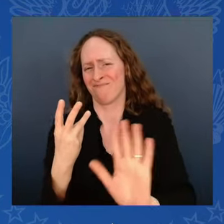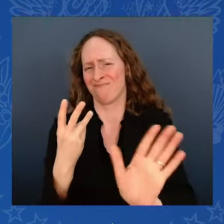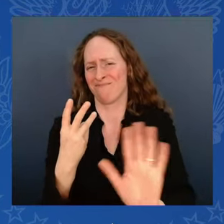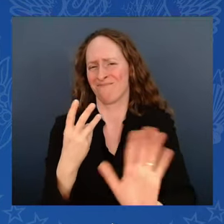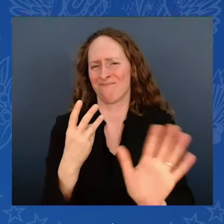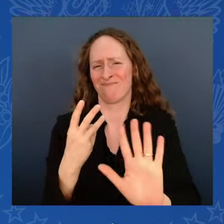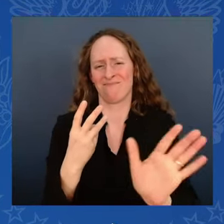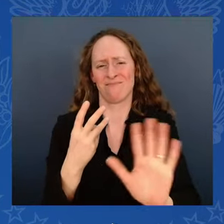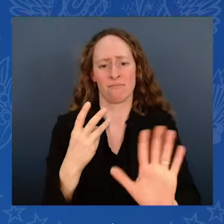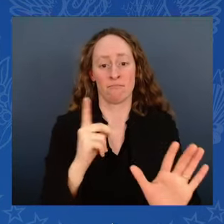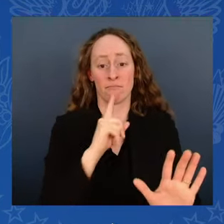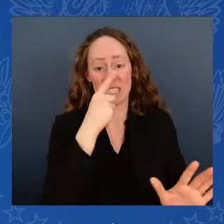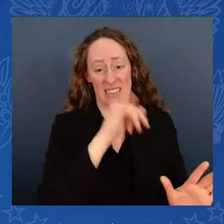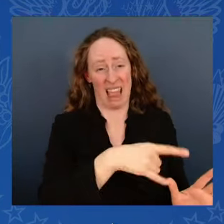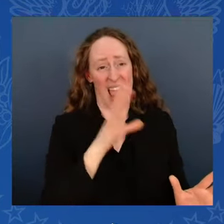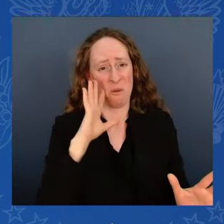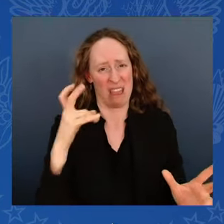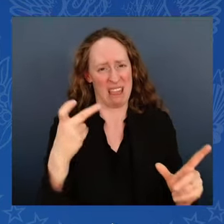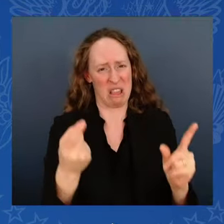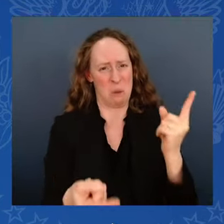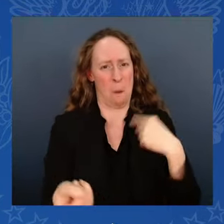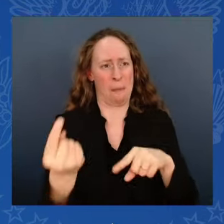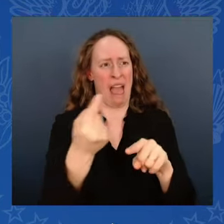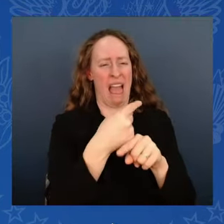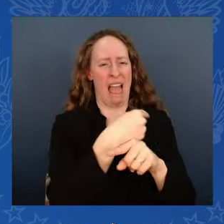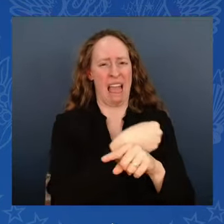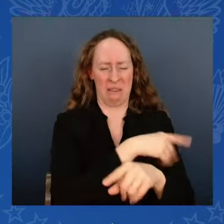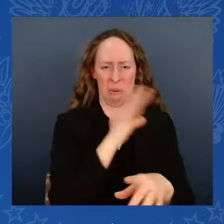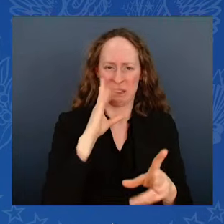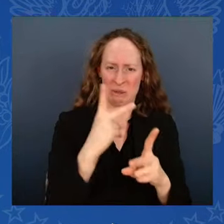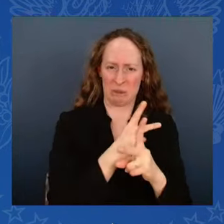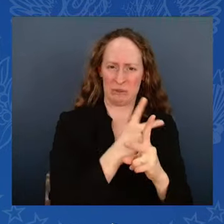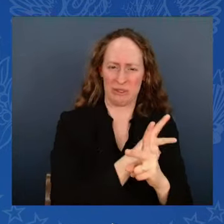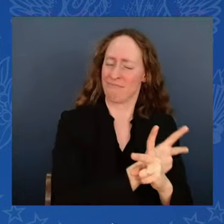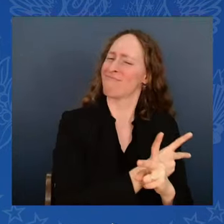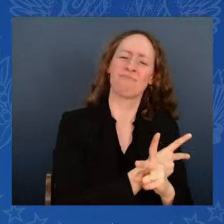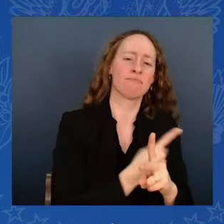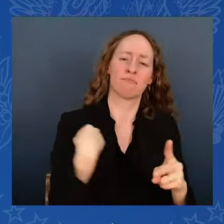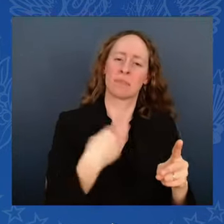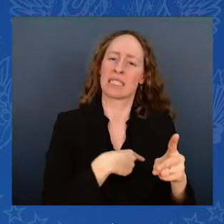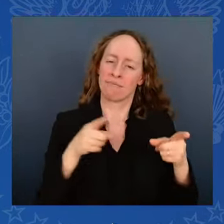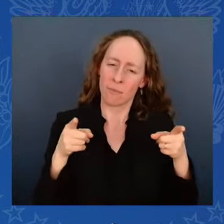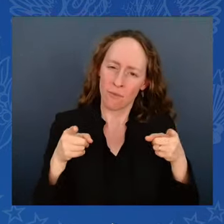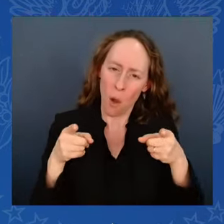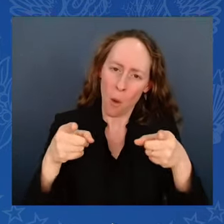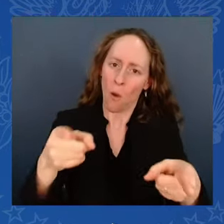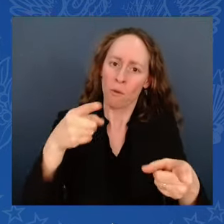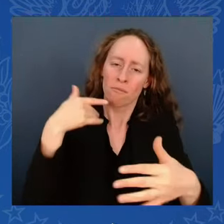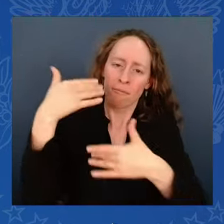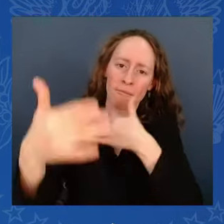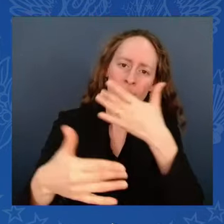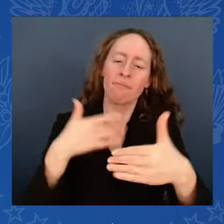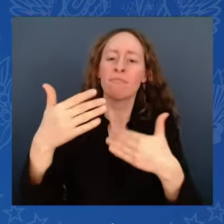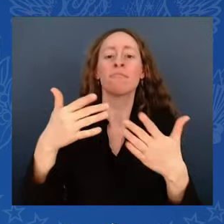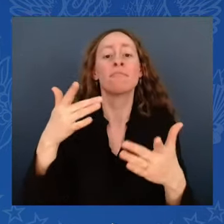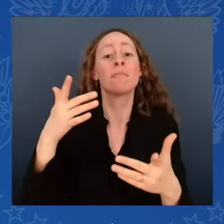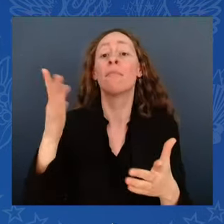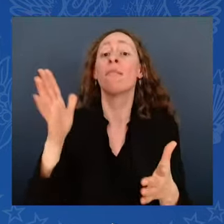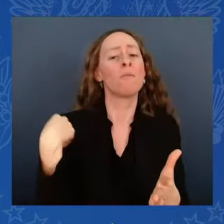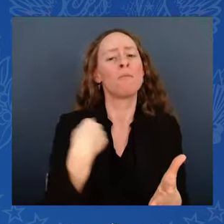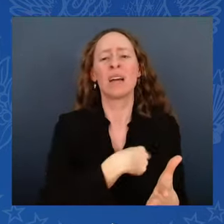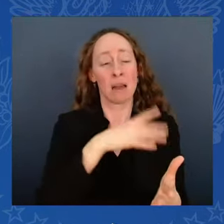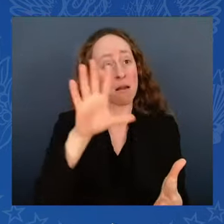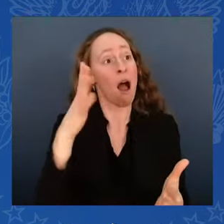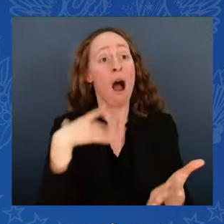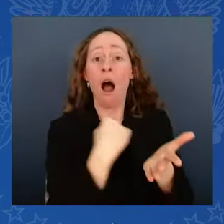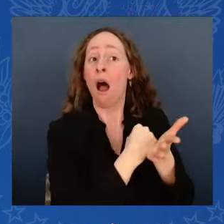erase it. Make history, not erase it. Let me close with this, Rev. You know, we face a moment of choosing at a time